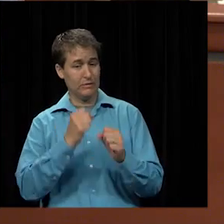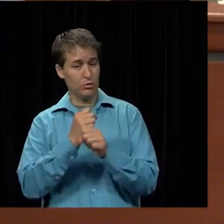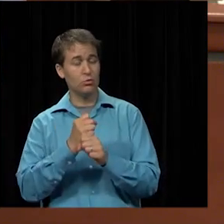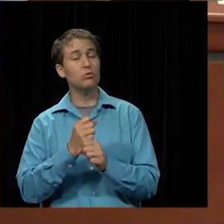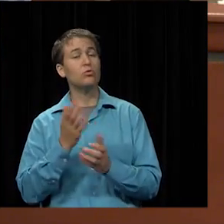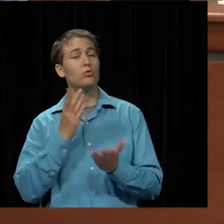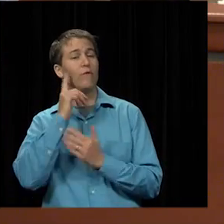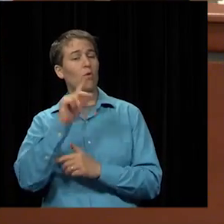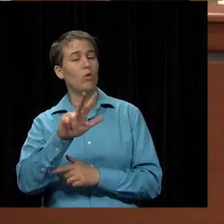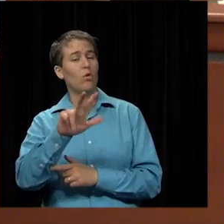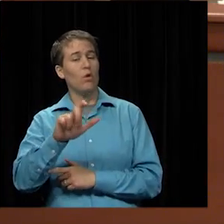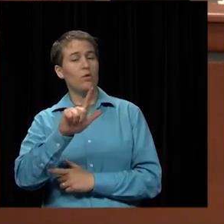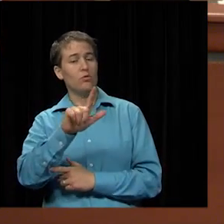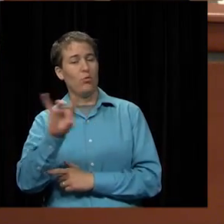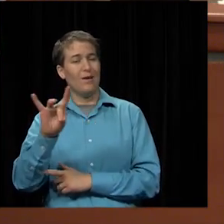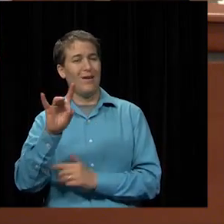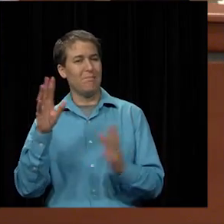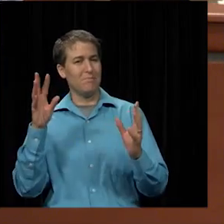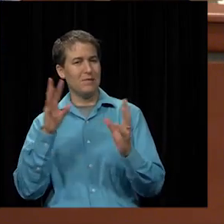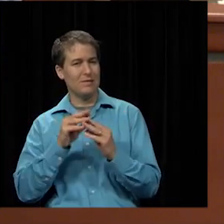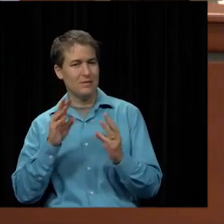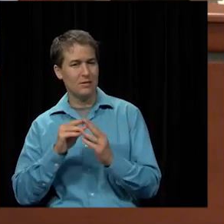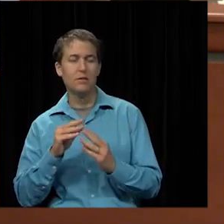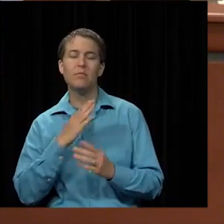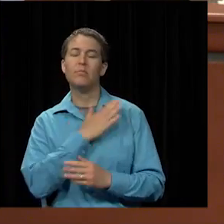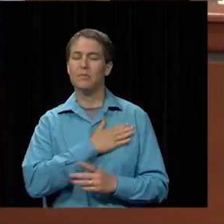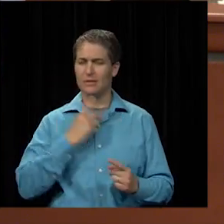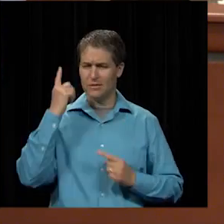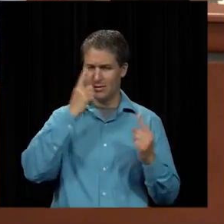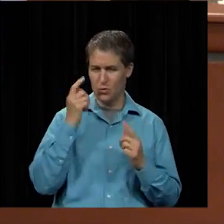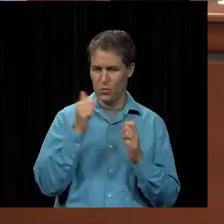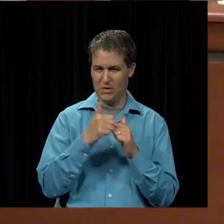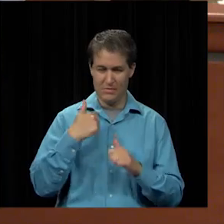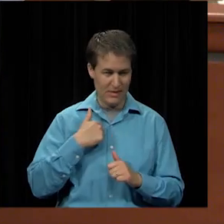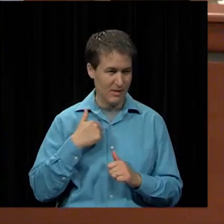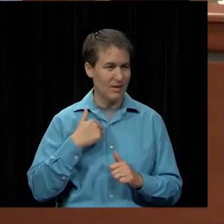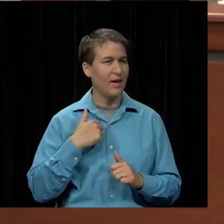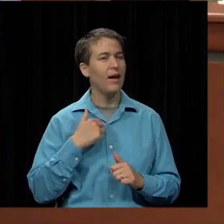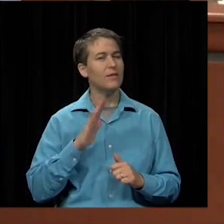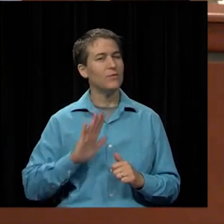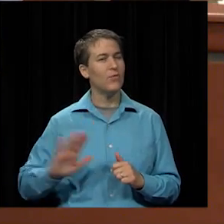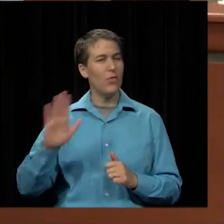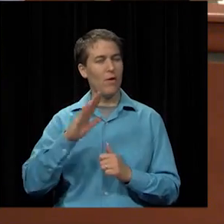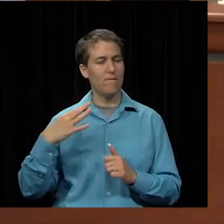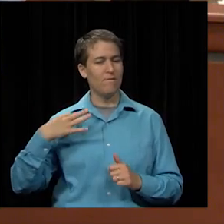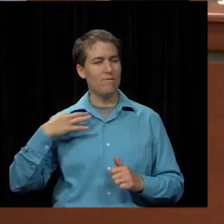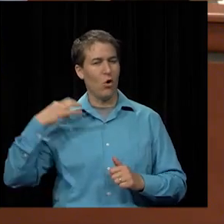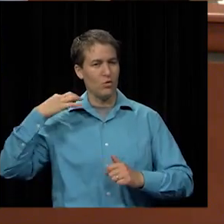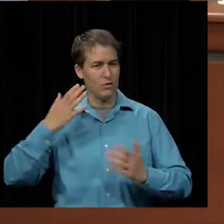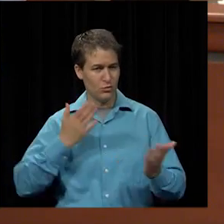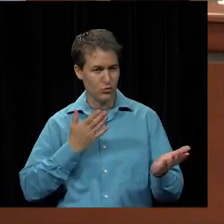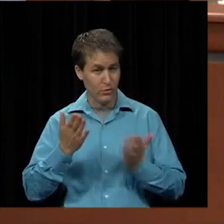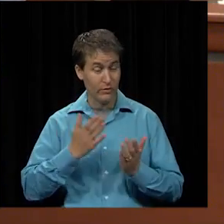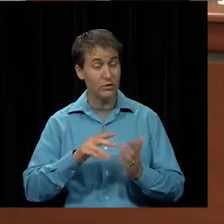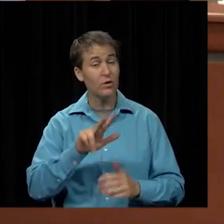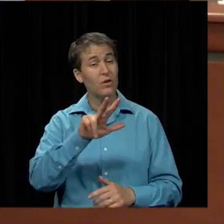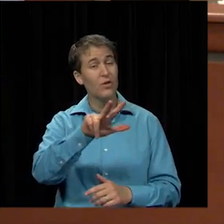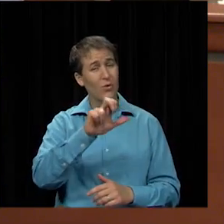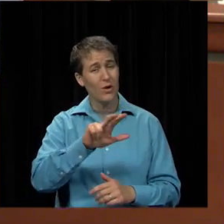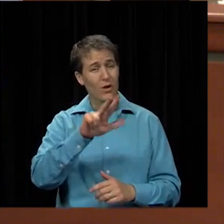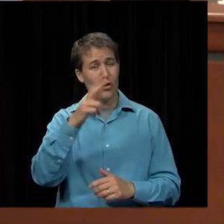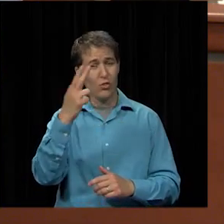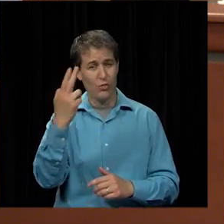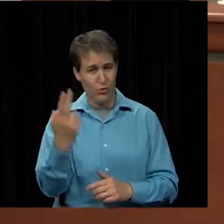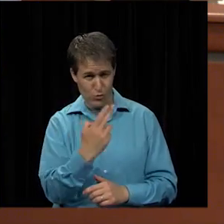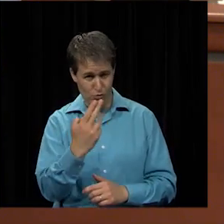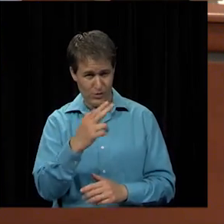328 meetings please think about this with me as their act of volunteer service 300 thursday